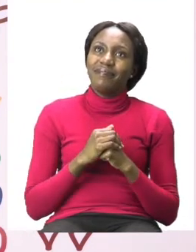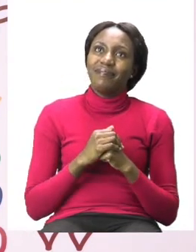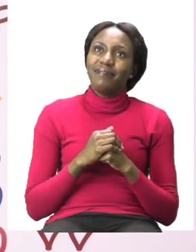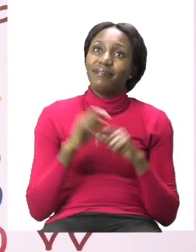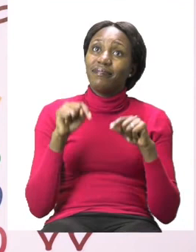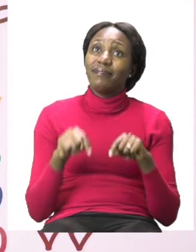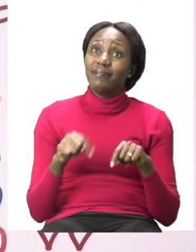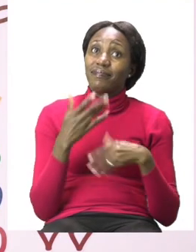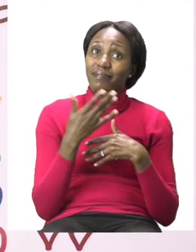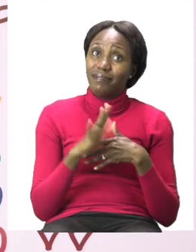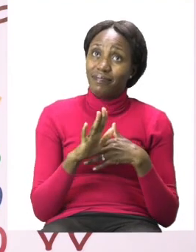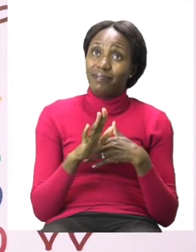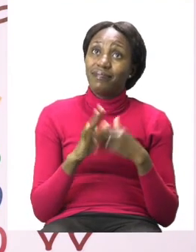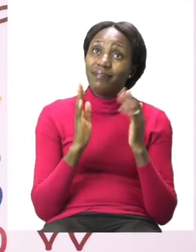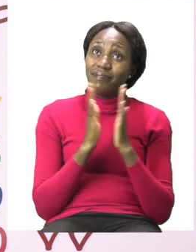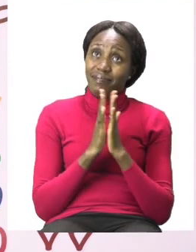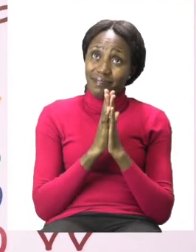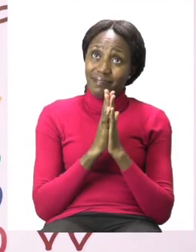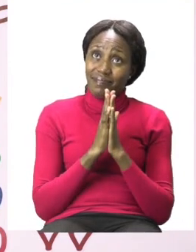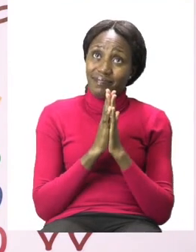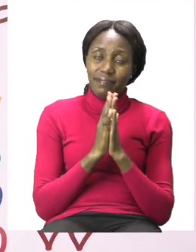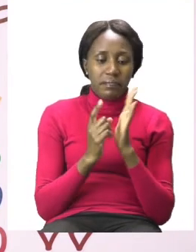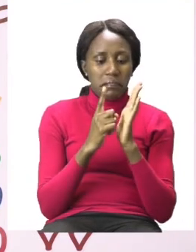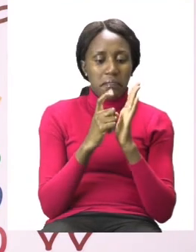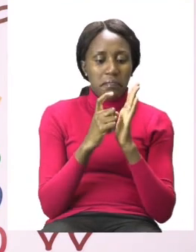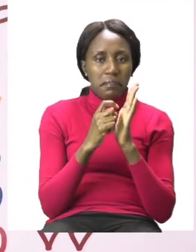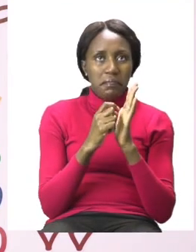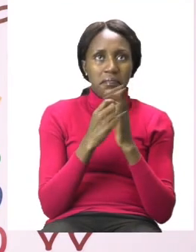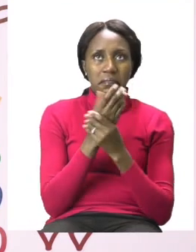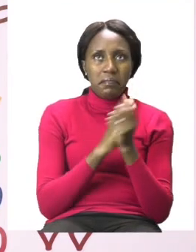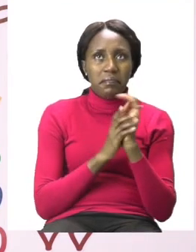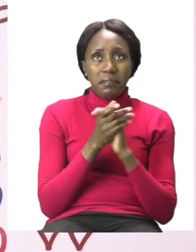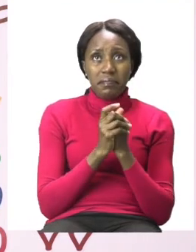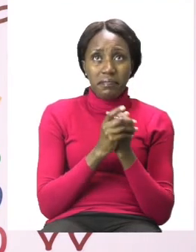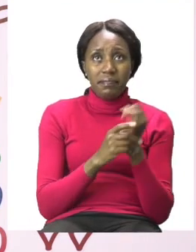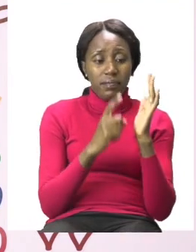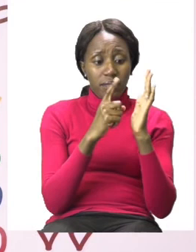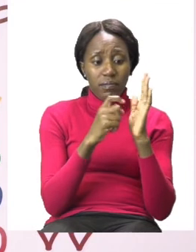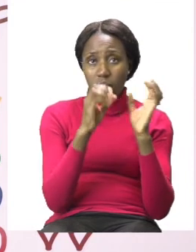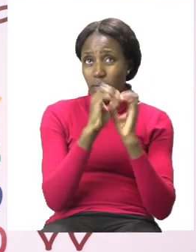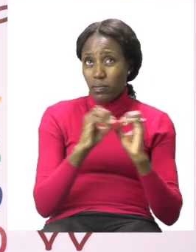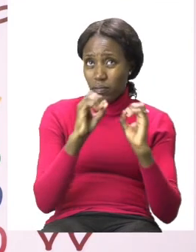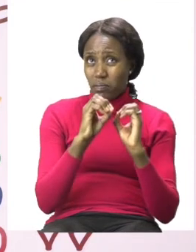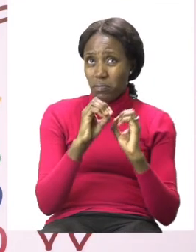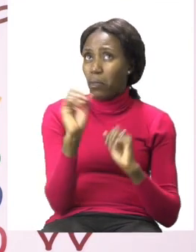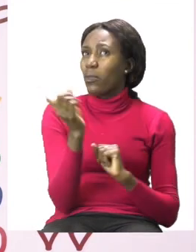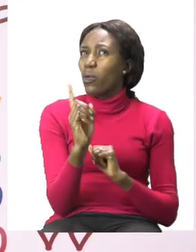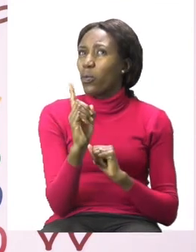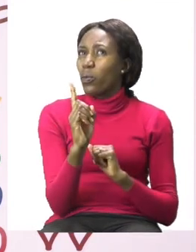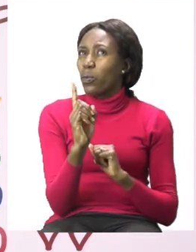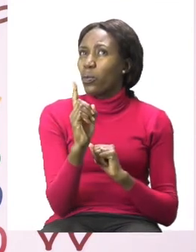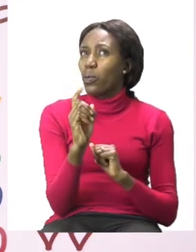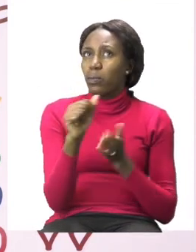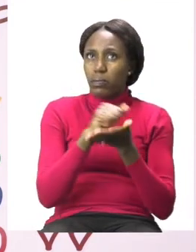we need to make sure our hands are sanitized. If you don't have sanitizer, you can use soap and